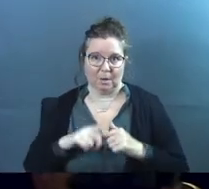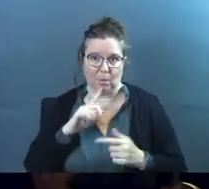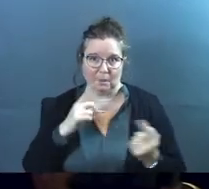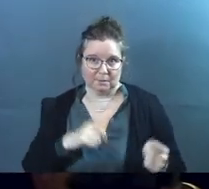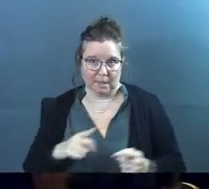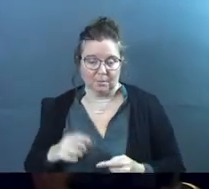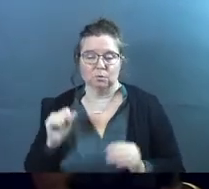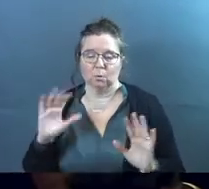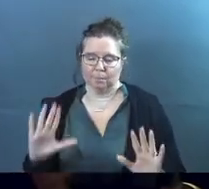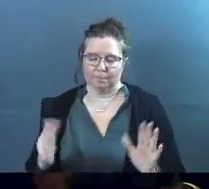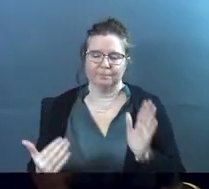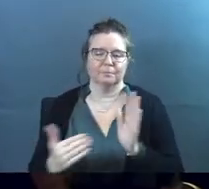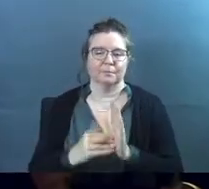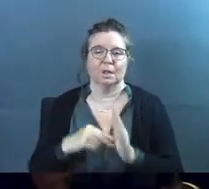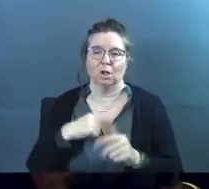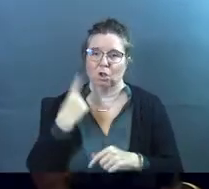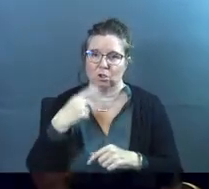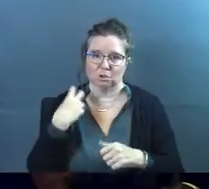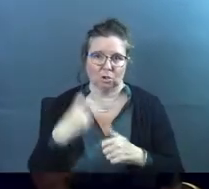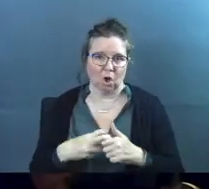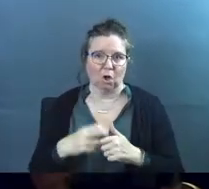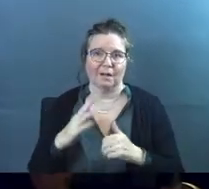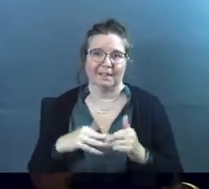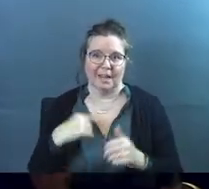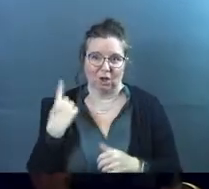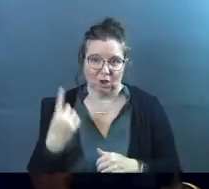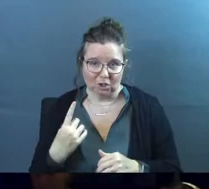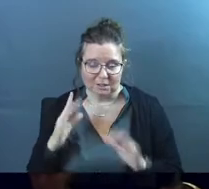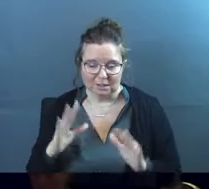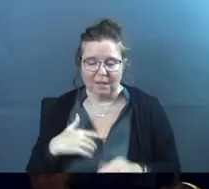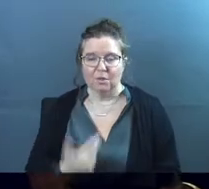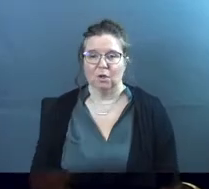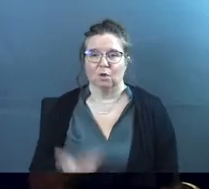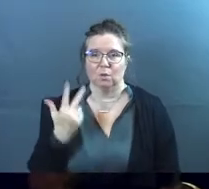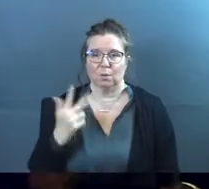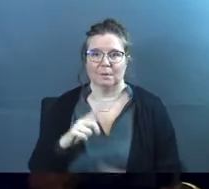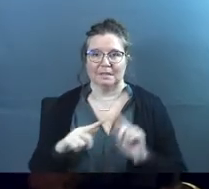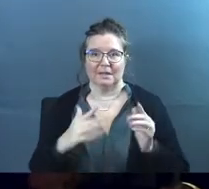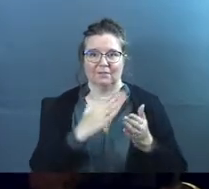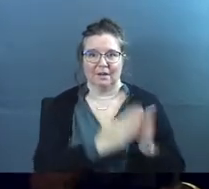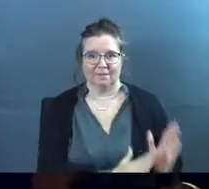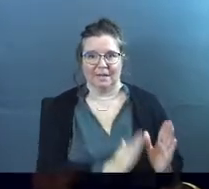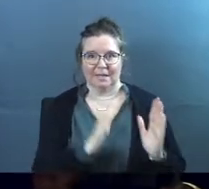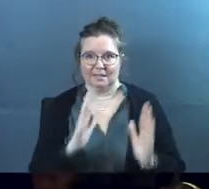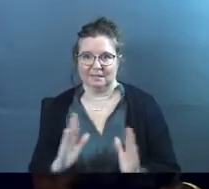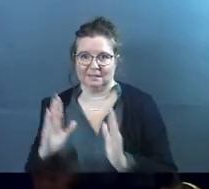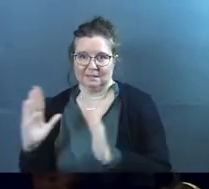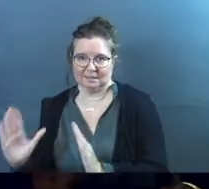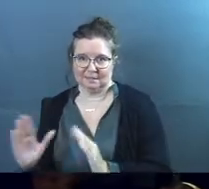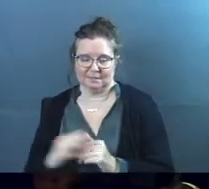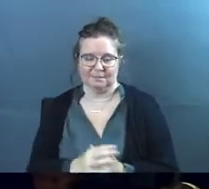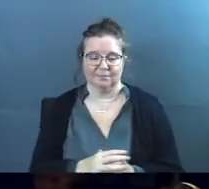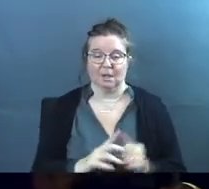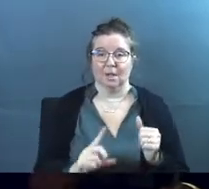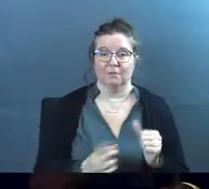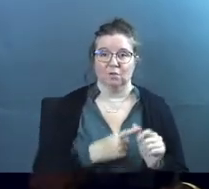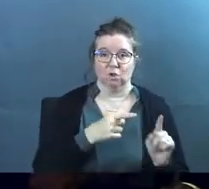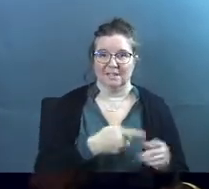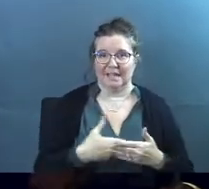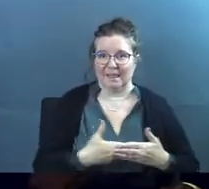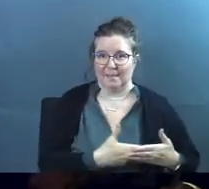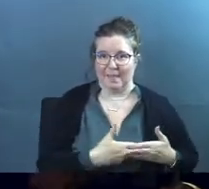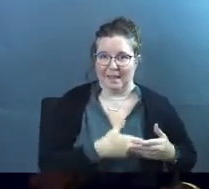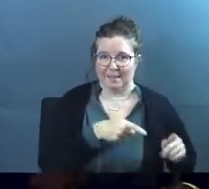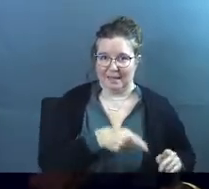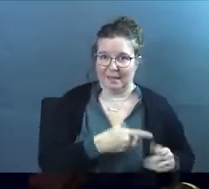where we're at. So again, it looks harder. It's harder than it looks. And there's three different phases. Like I kind of gave you a hint as to what they were. But the first one is that